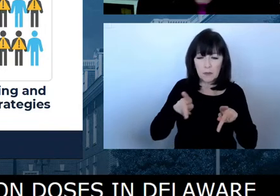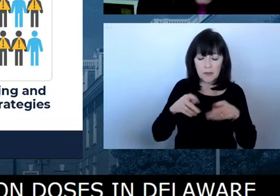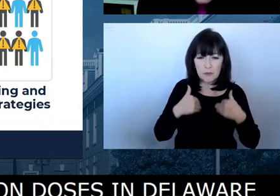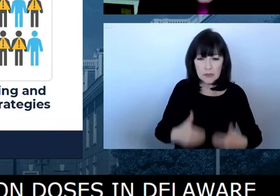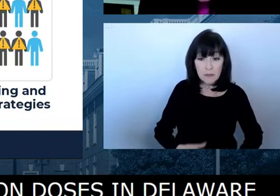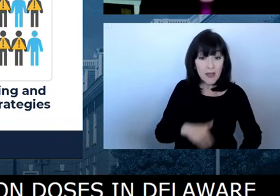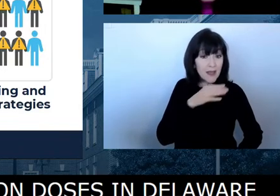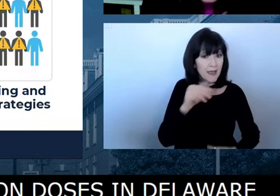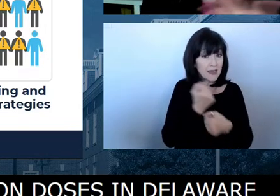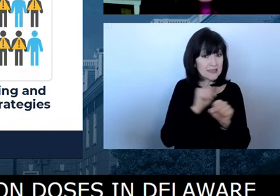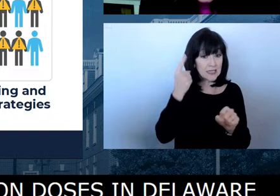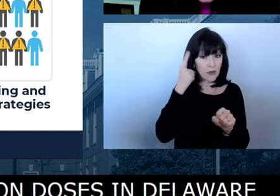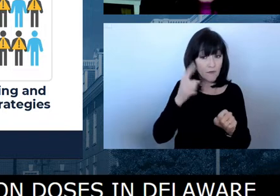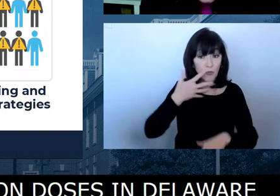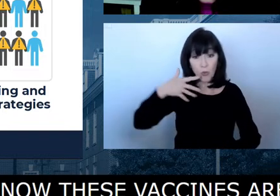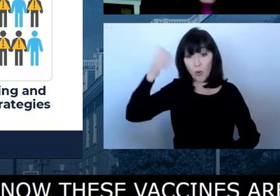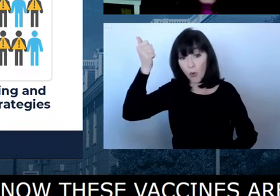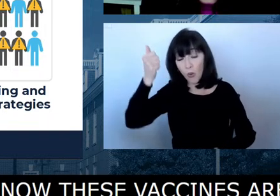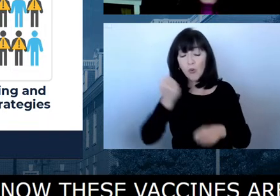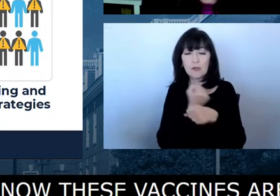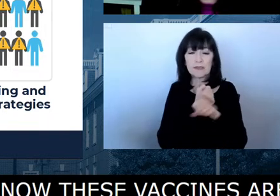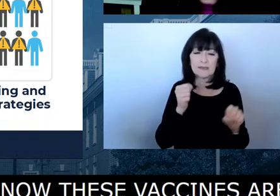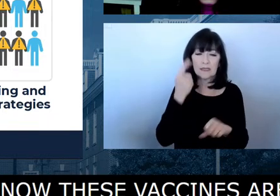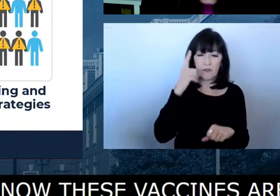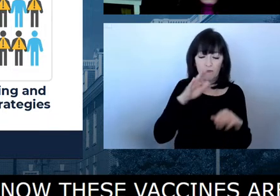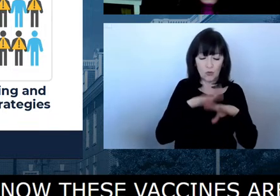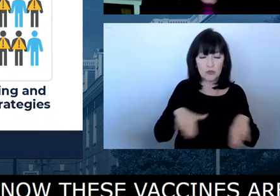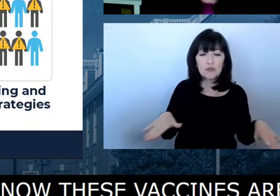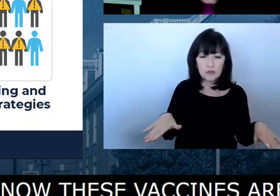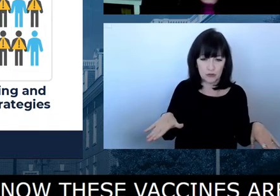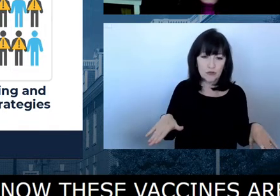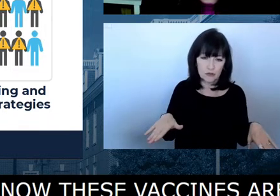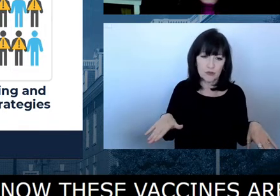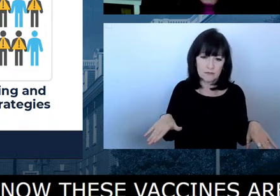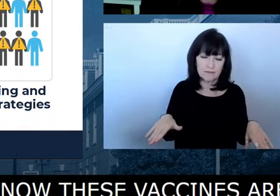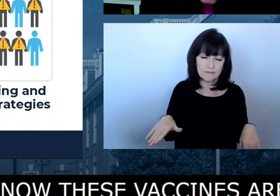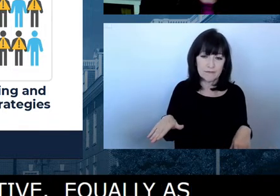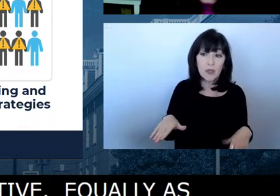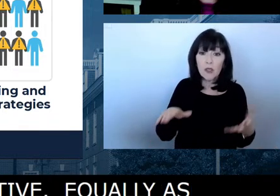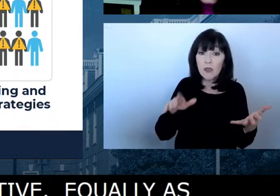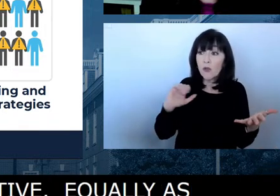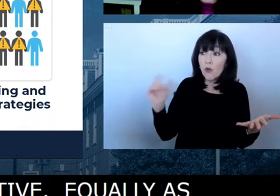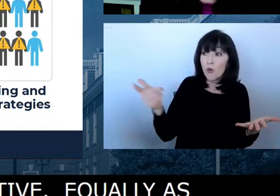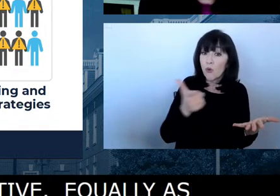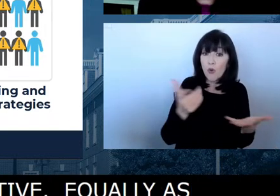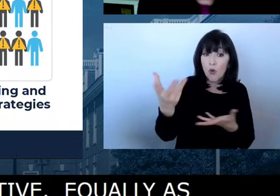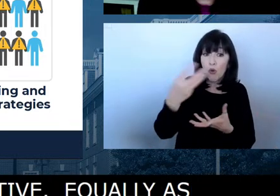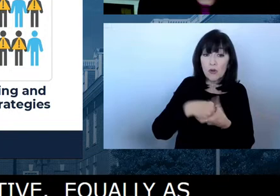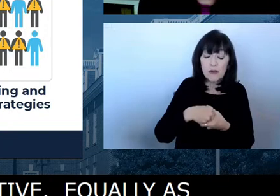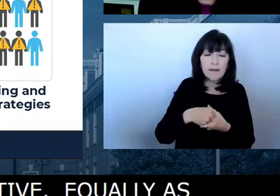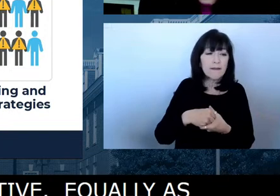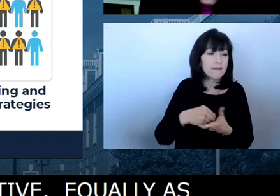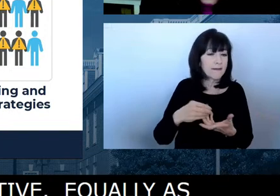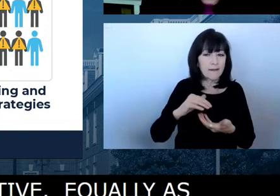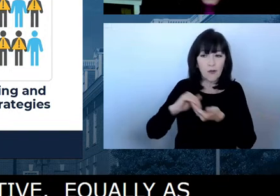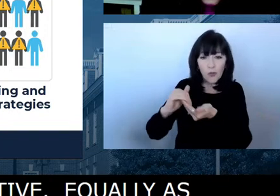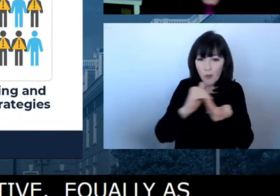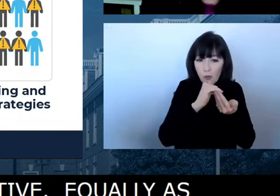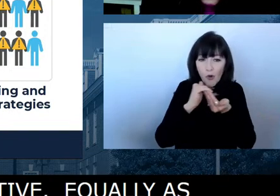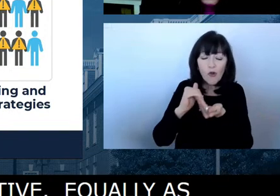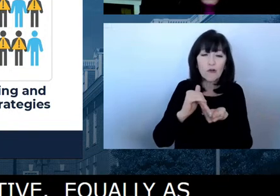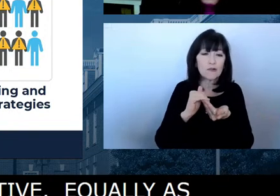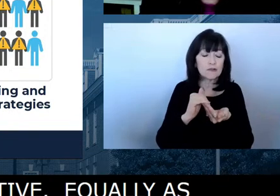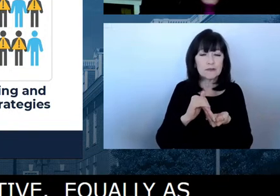uh, uh, maybe not more importantly, but equally as important and a credit to all of the many partners, whether they're the national guard or the Delta